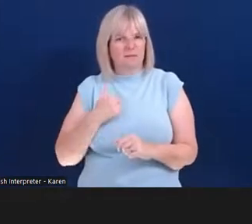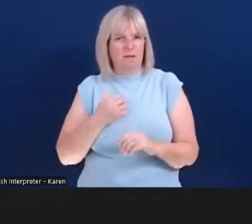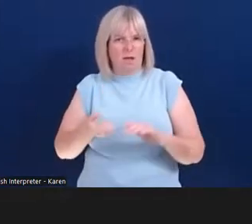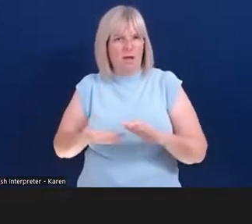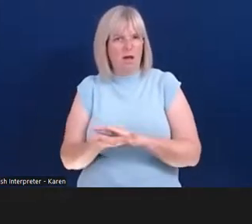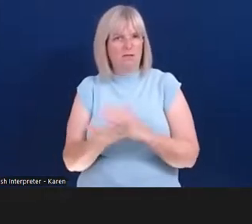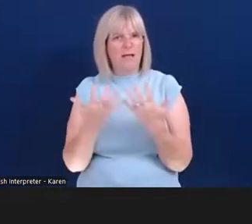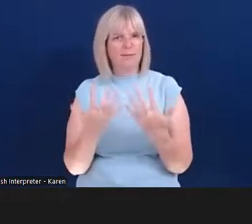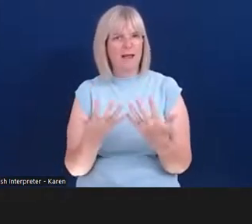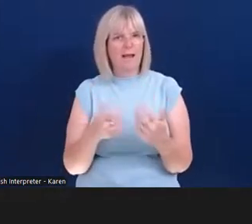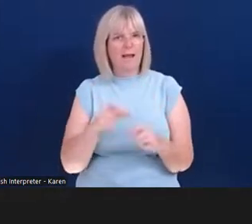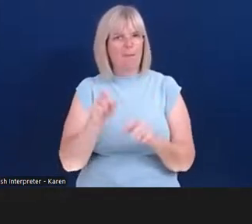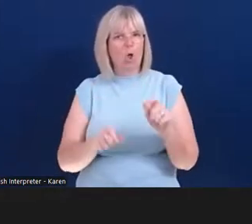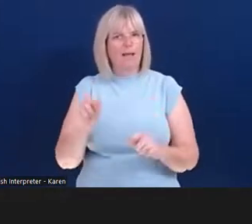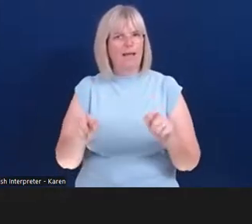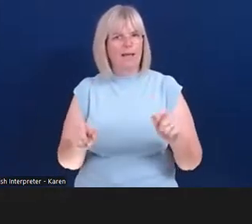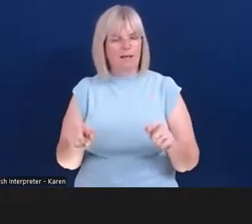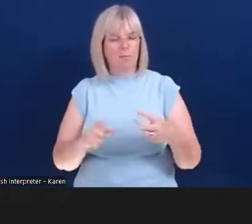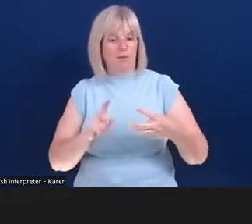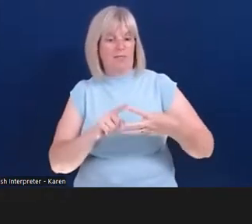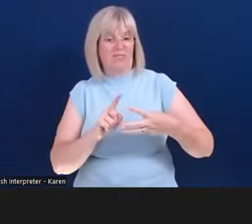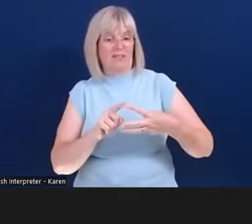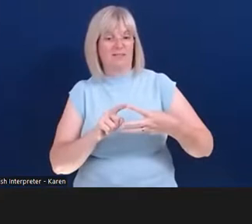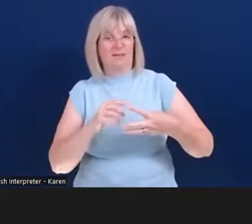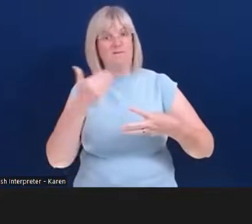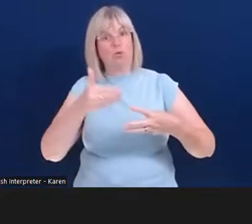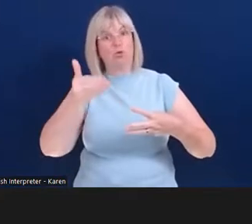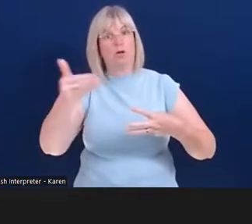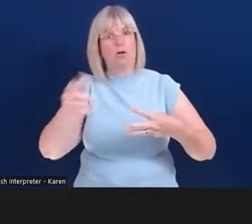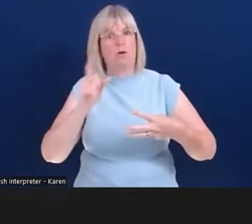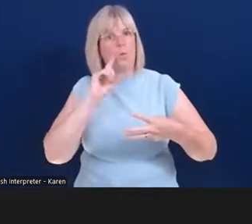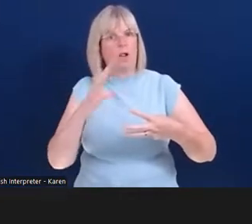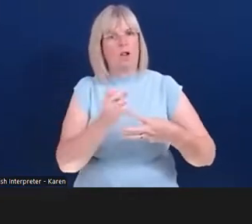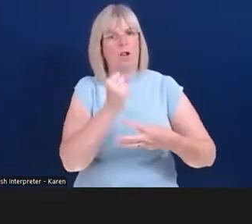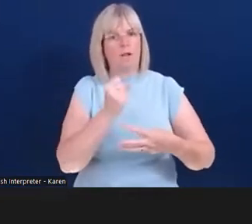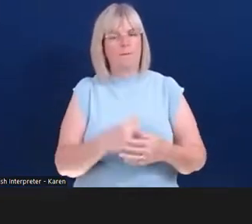That's something we're looking to do in the future. Again, it's a self-validated